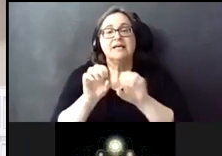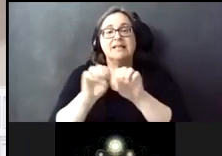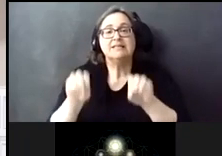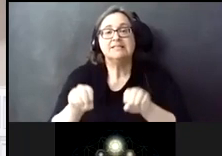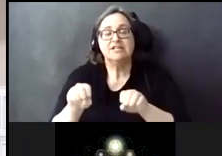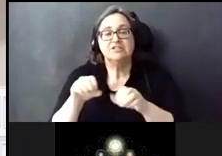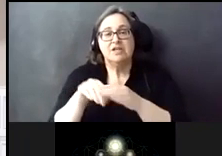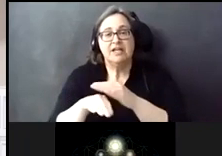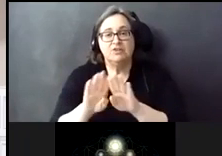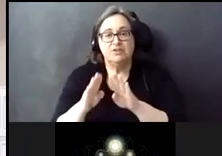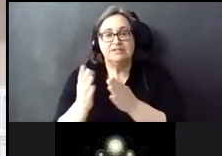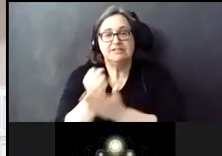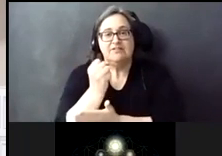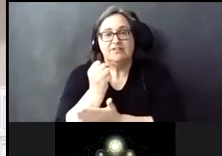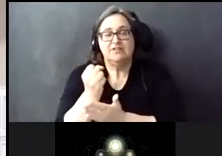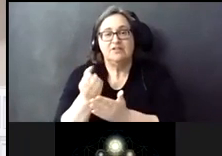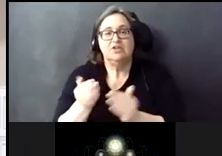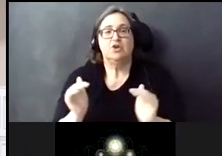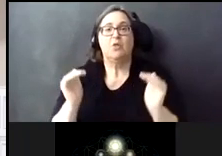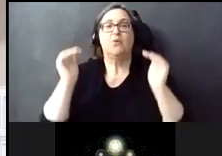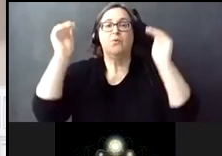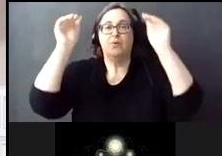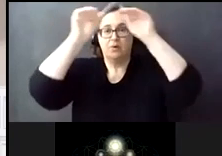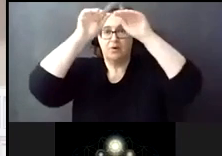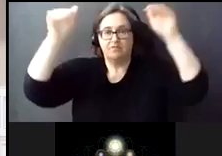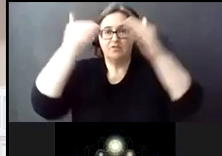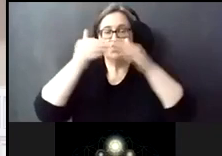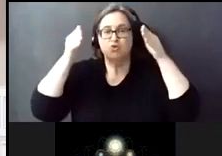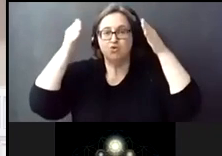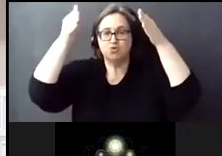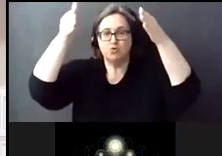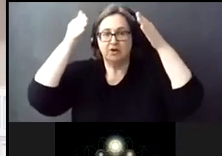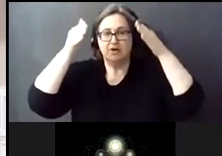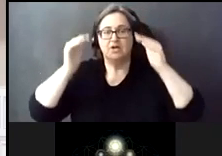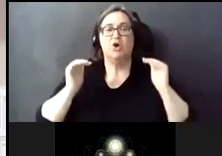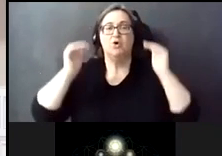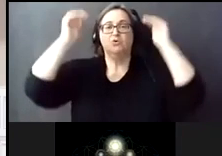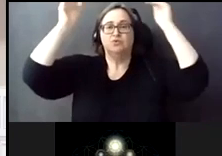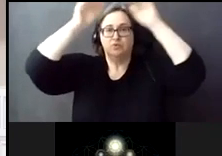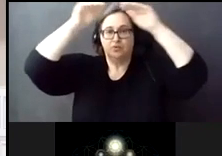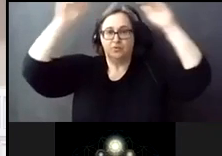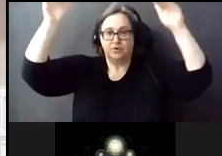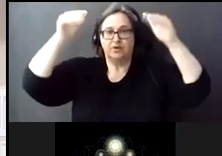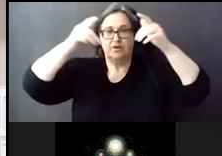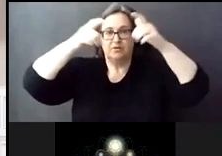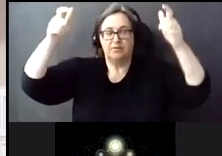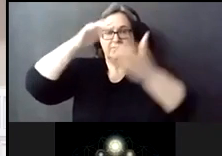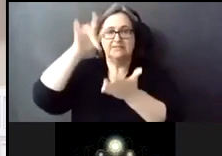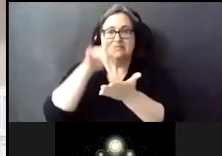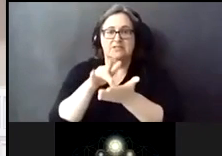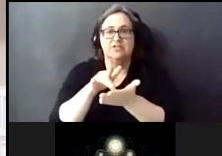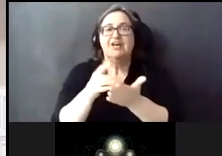takes advantage of the increased height of the new track structure by providing a tall volume with a big central